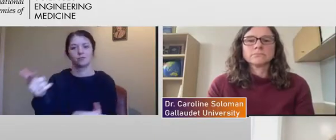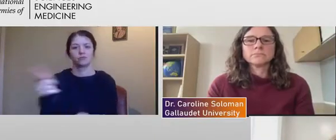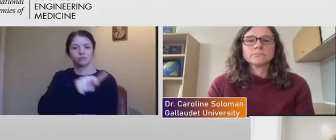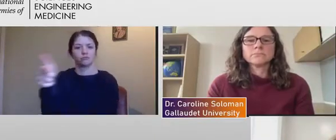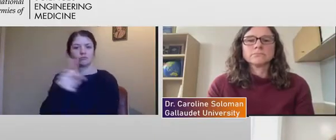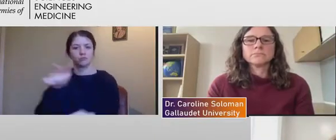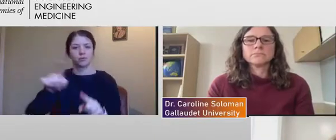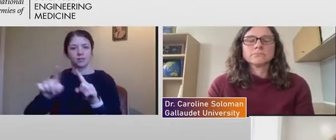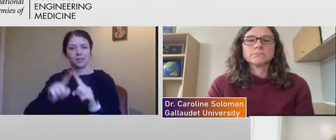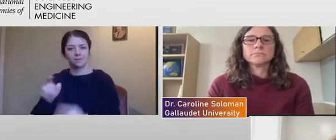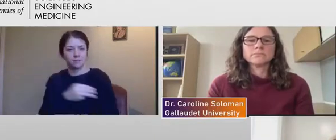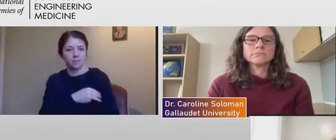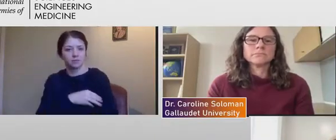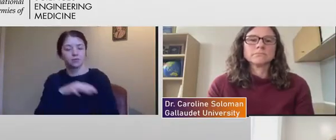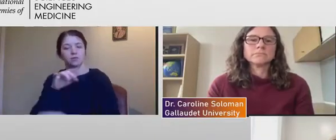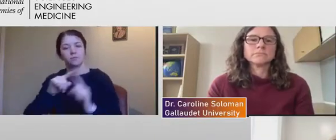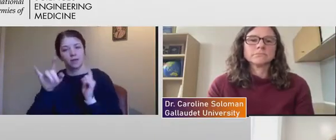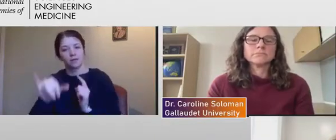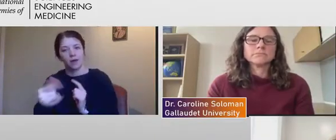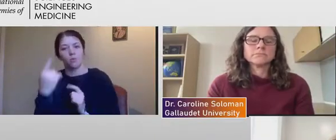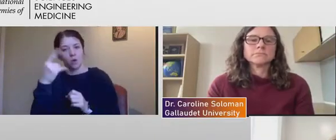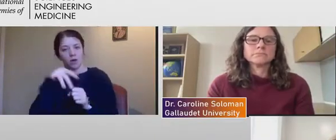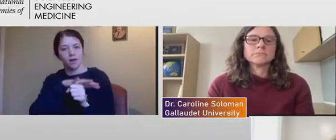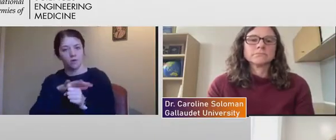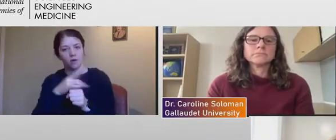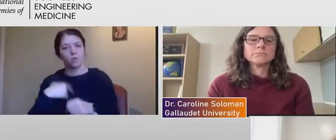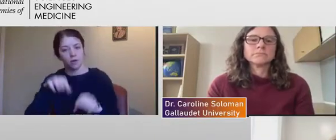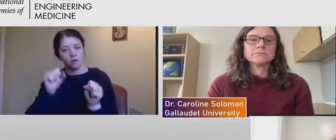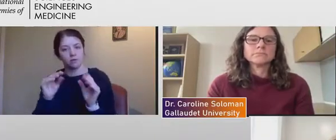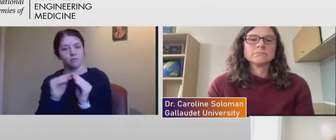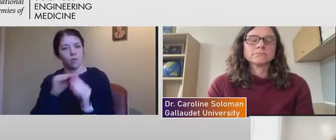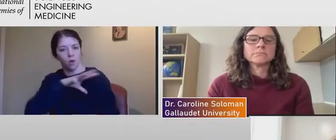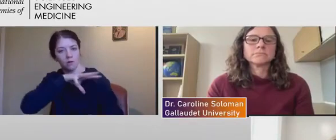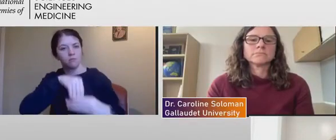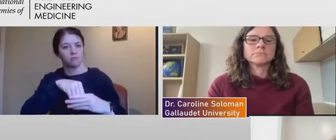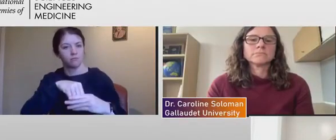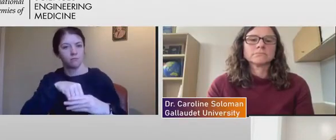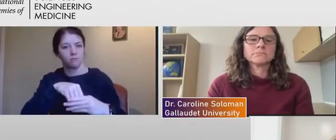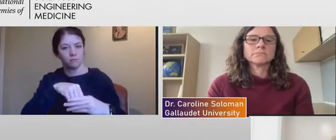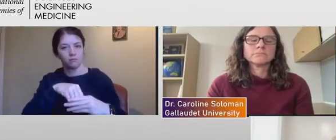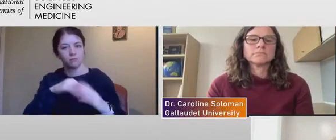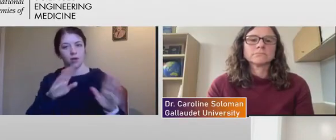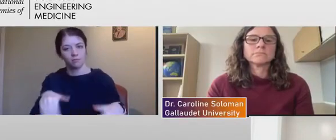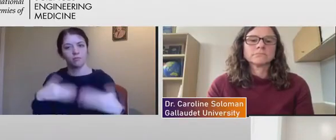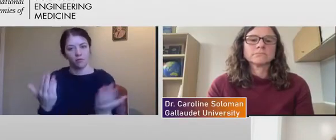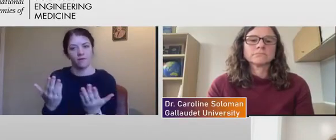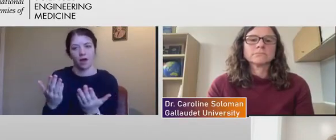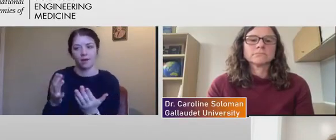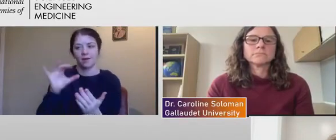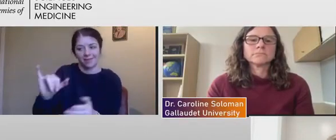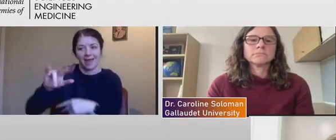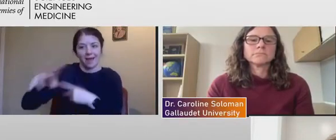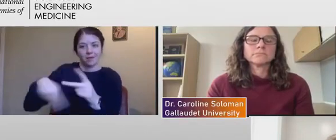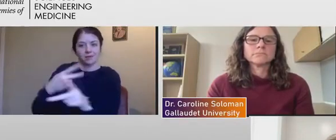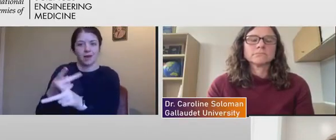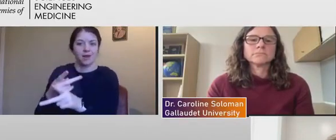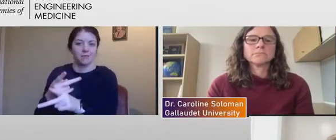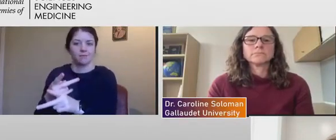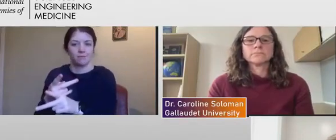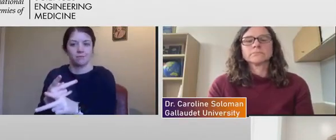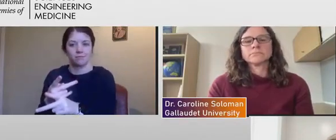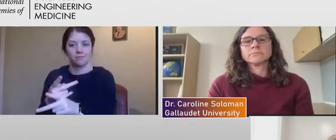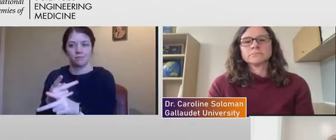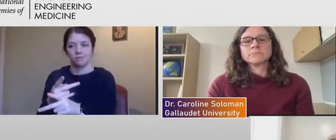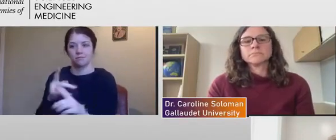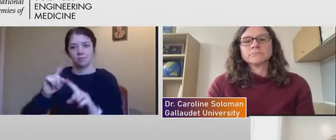at least one area that we felt that we could be more inclusive and provide somebody a different perspective.